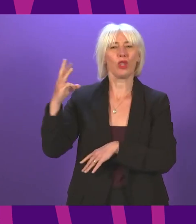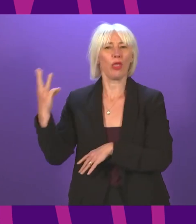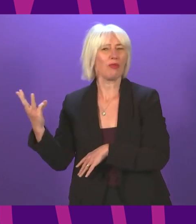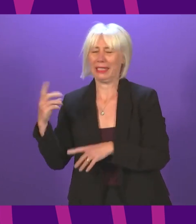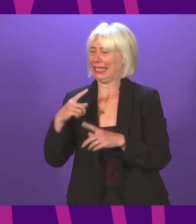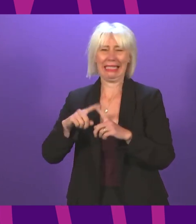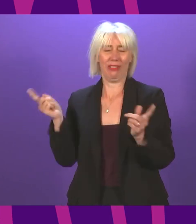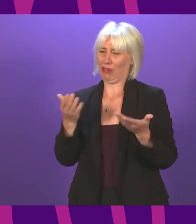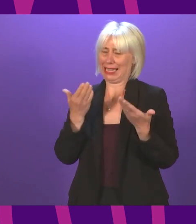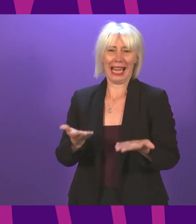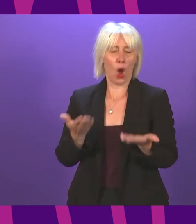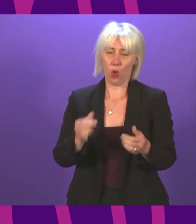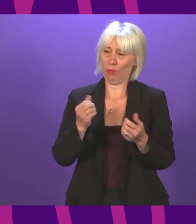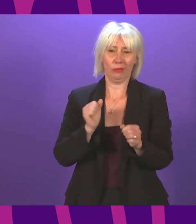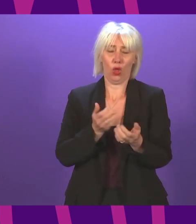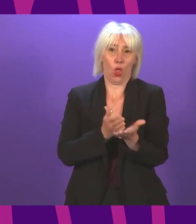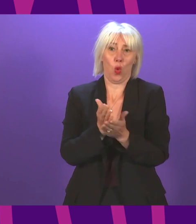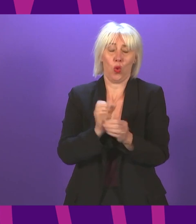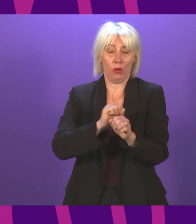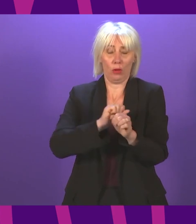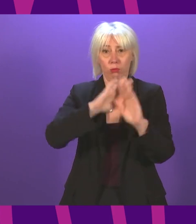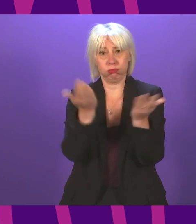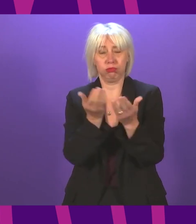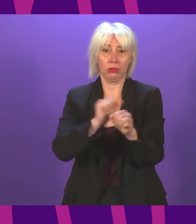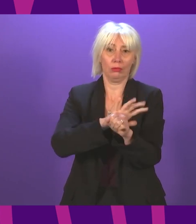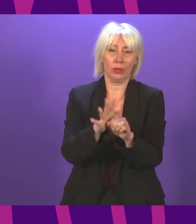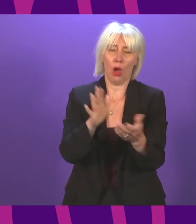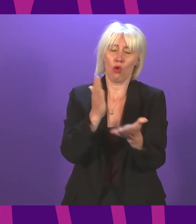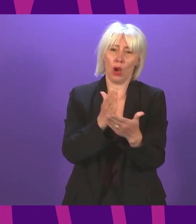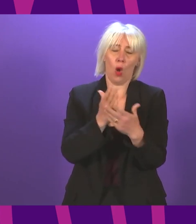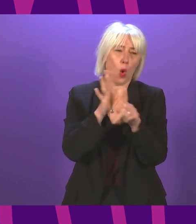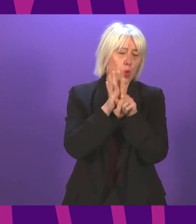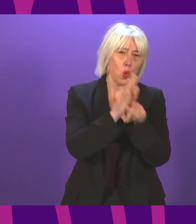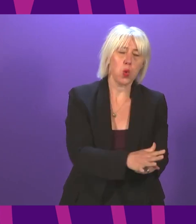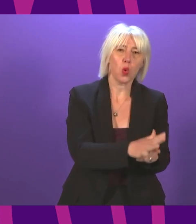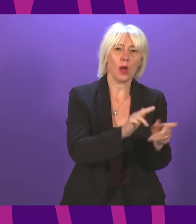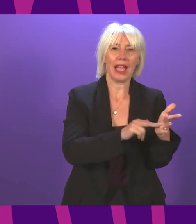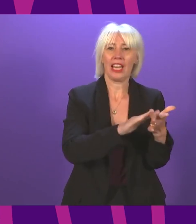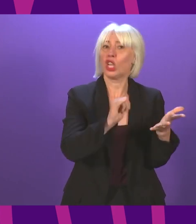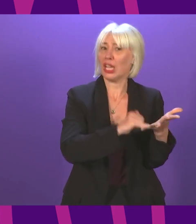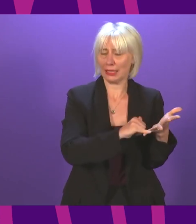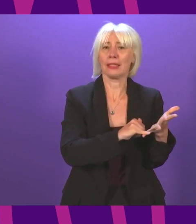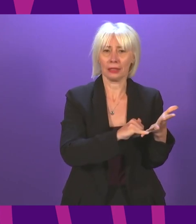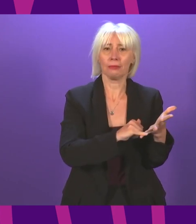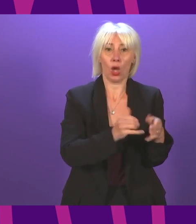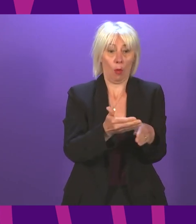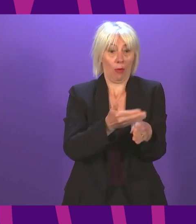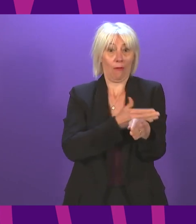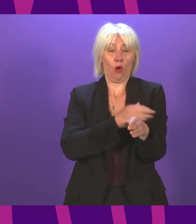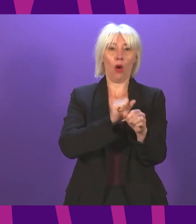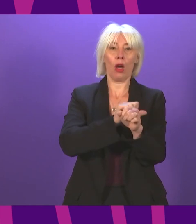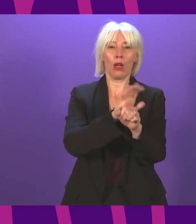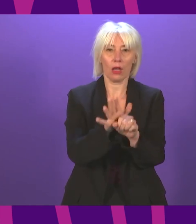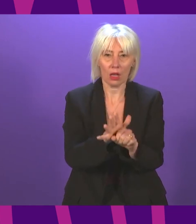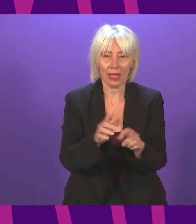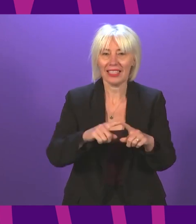to suggest. The difference is a global pandemic that has placed significant pressure on our National Health Service. Before the pandemic, the